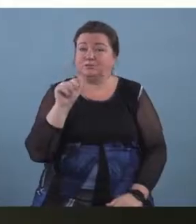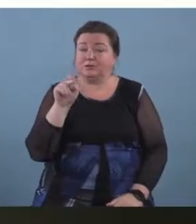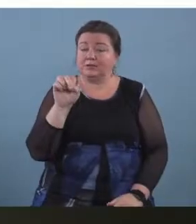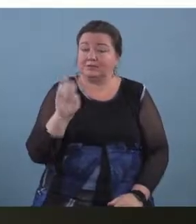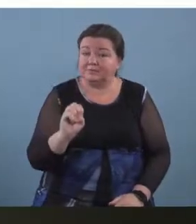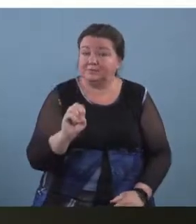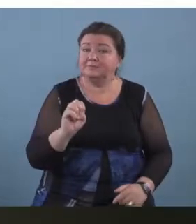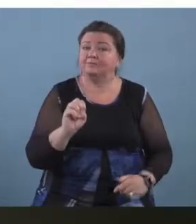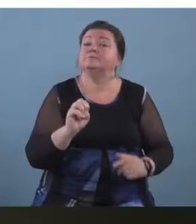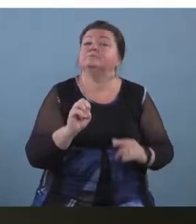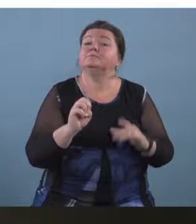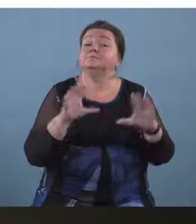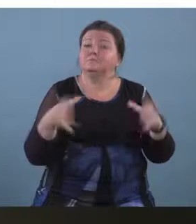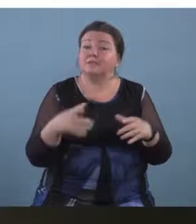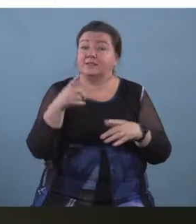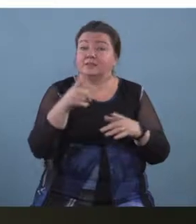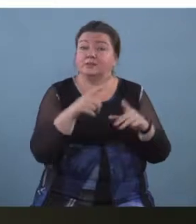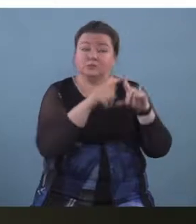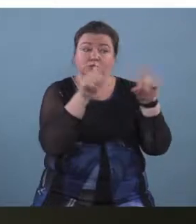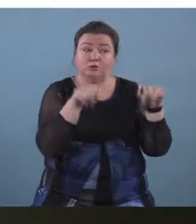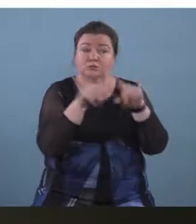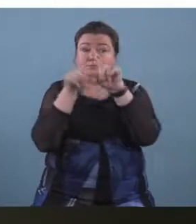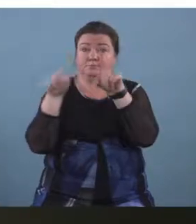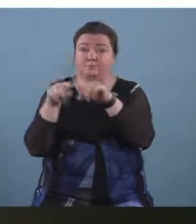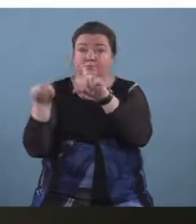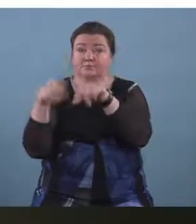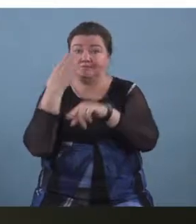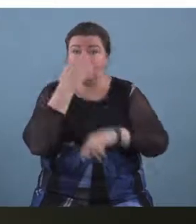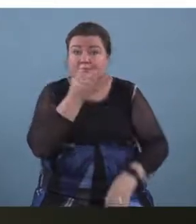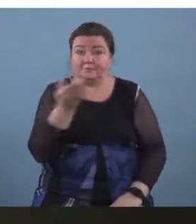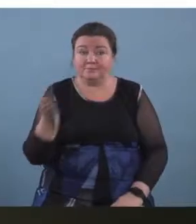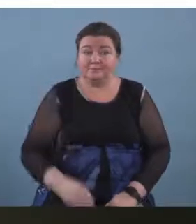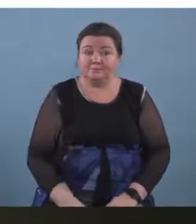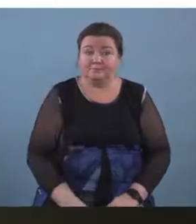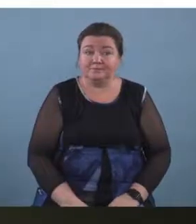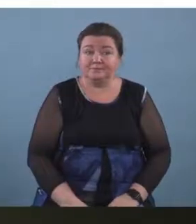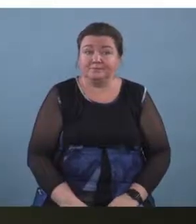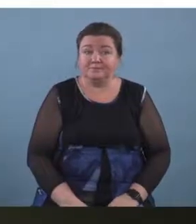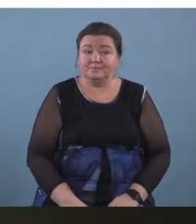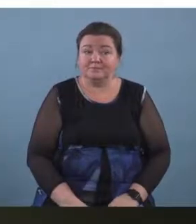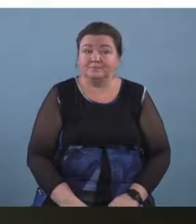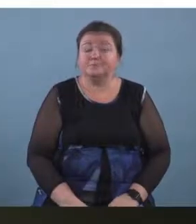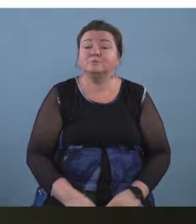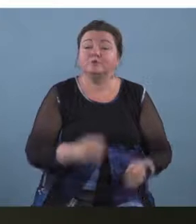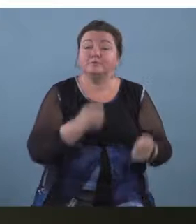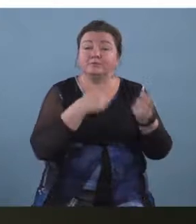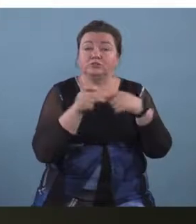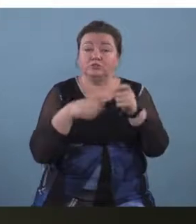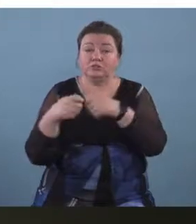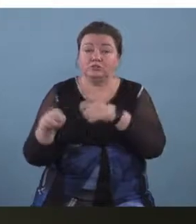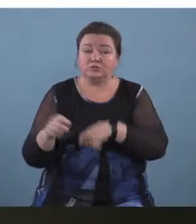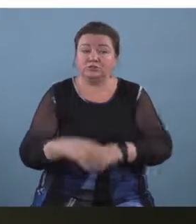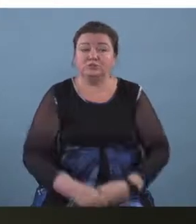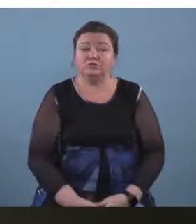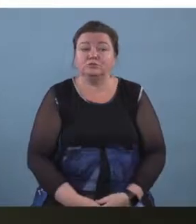i've got these cards in front of me there in a row um i'm going to change them by putting